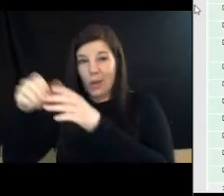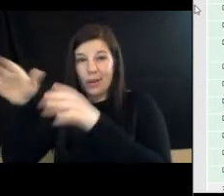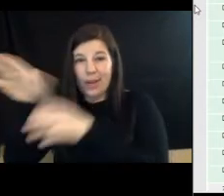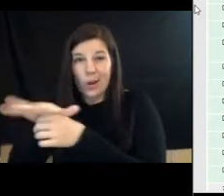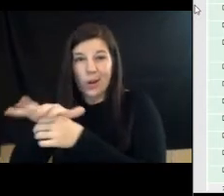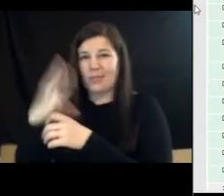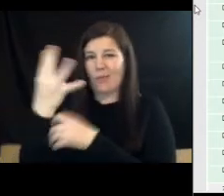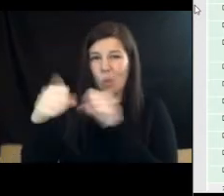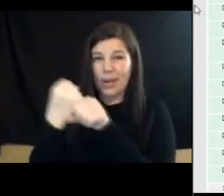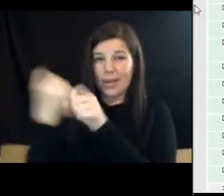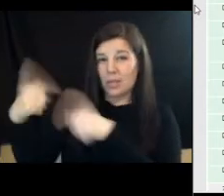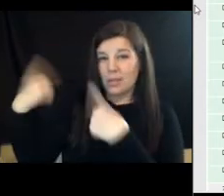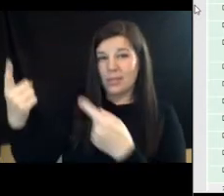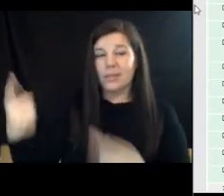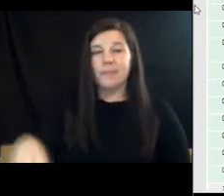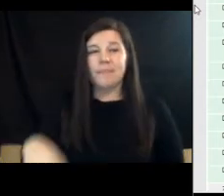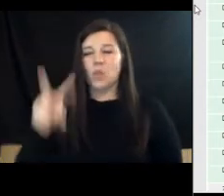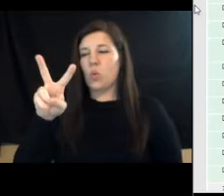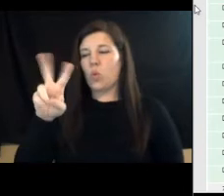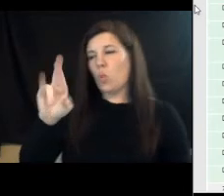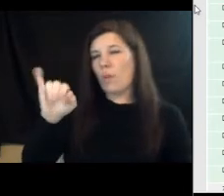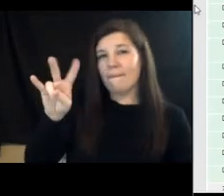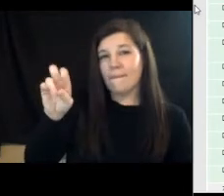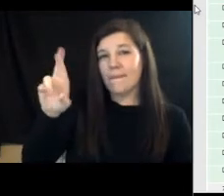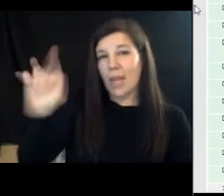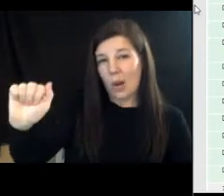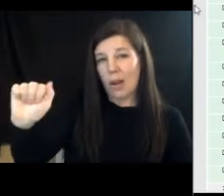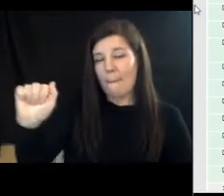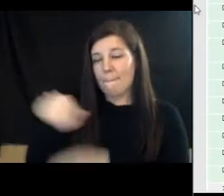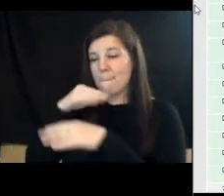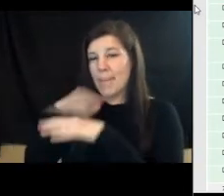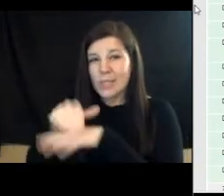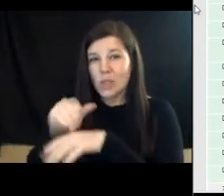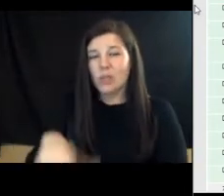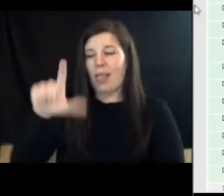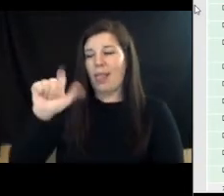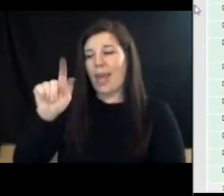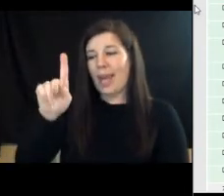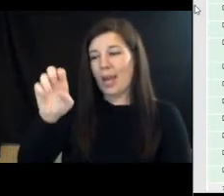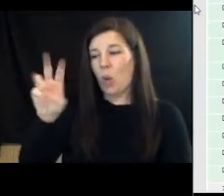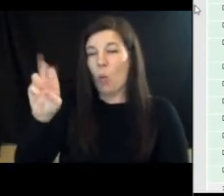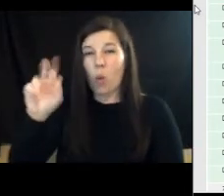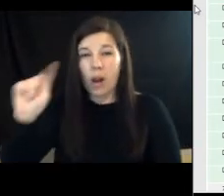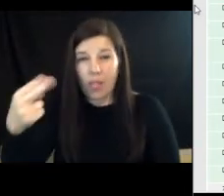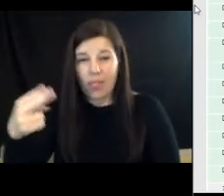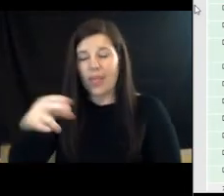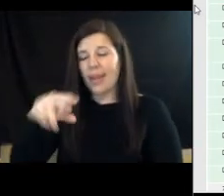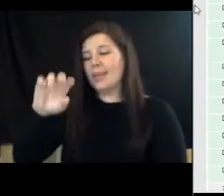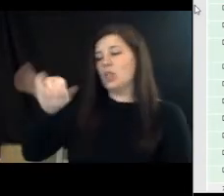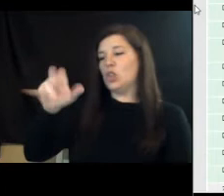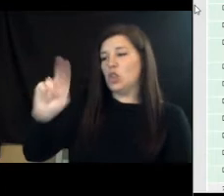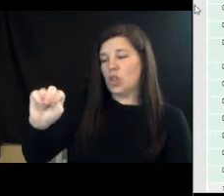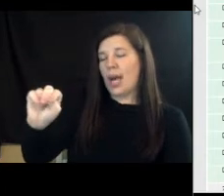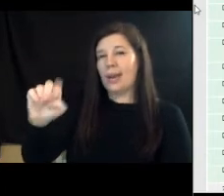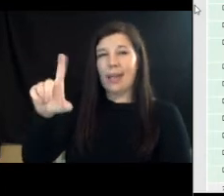Grove High and Riviera Beach for also four years. We've been at Lake Worth for a few years. We're at John I. Leonard this